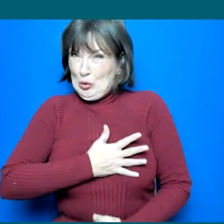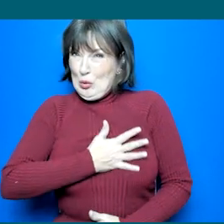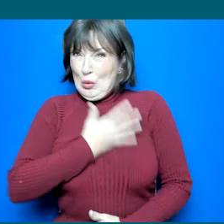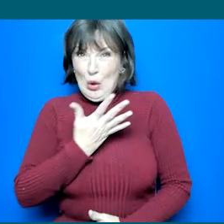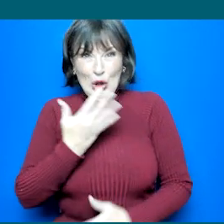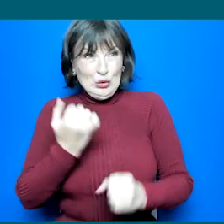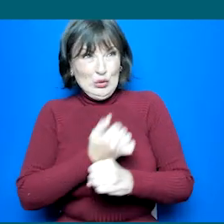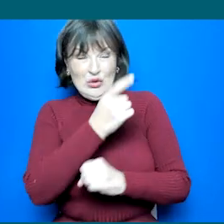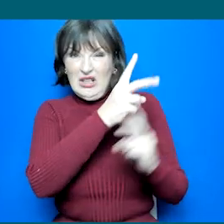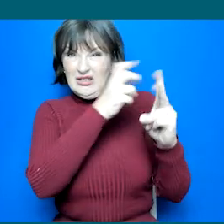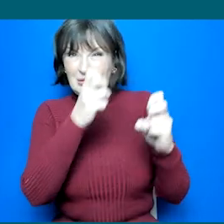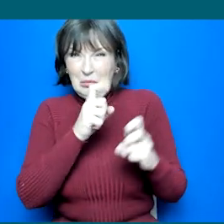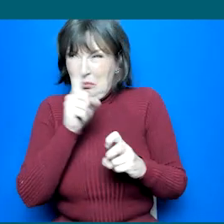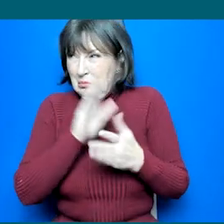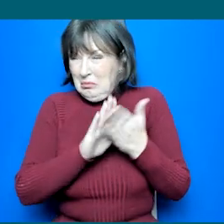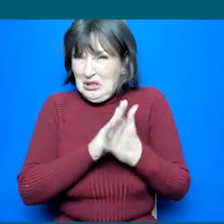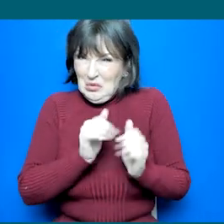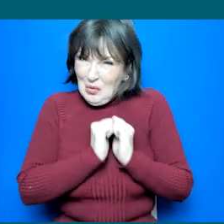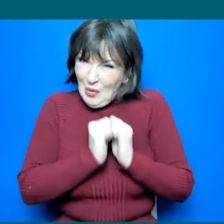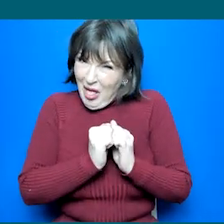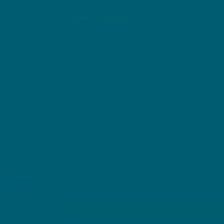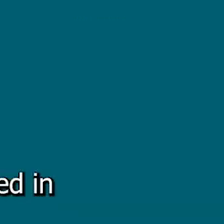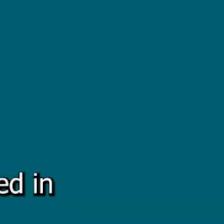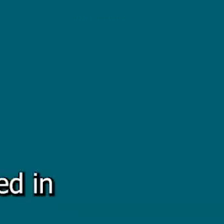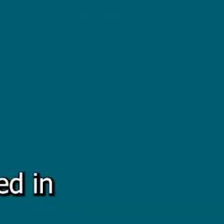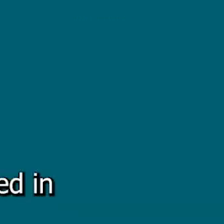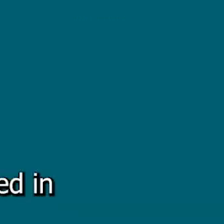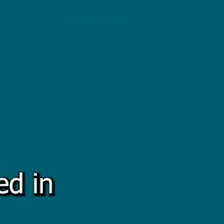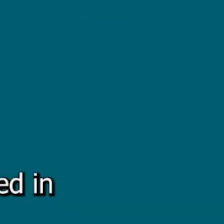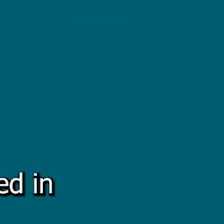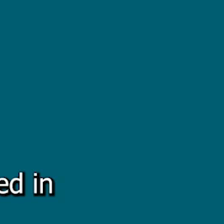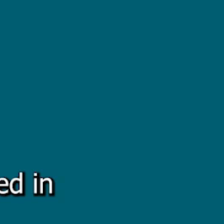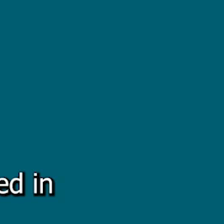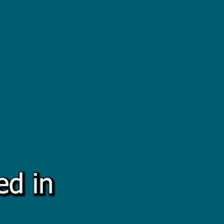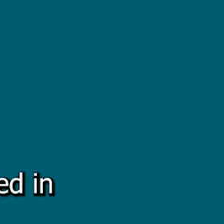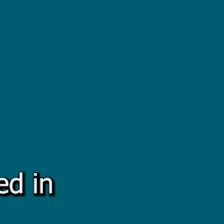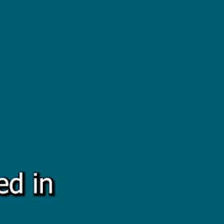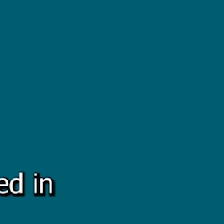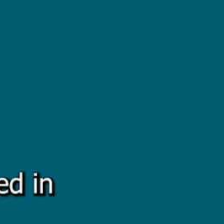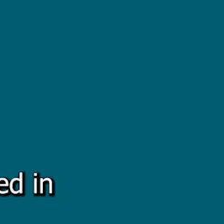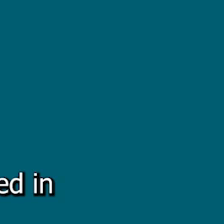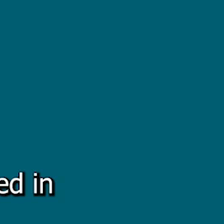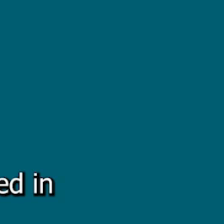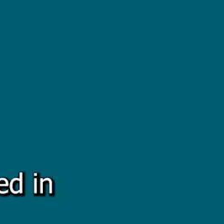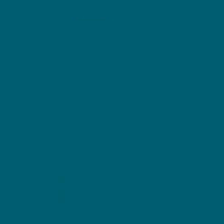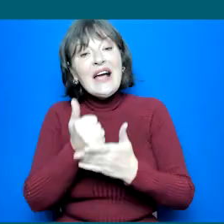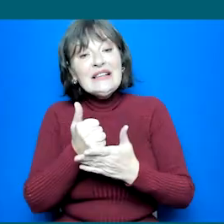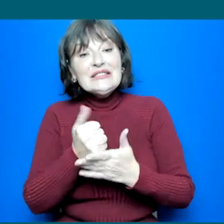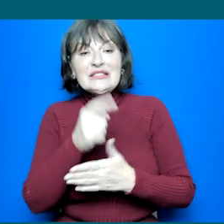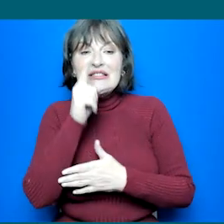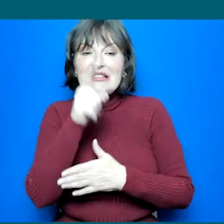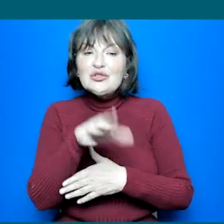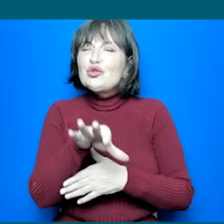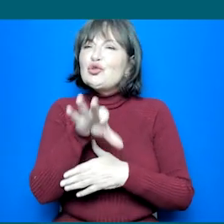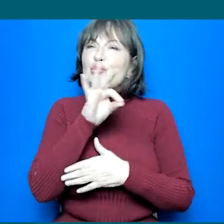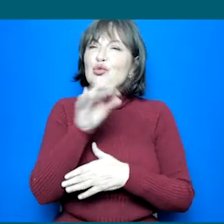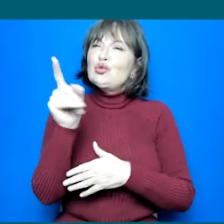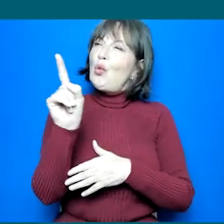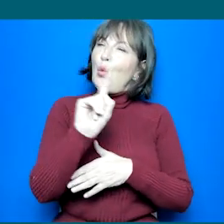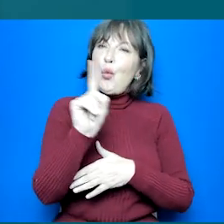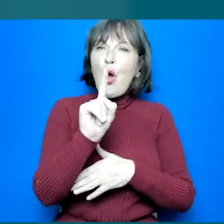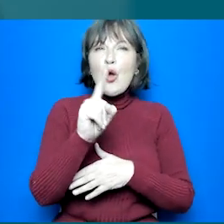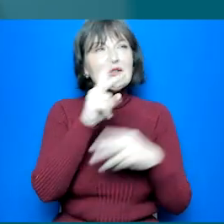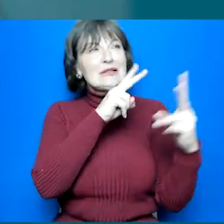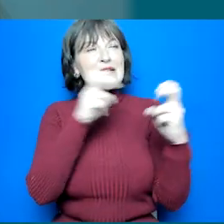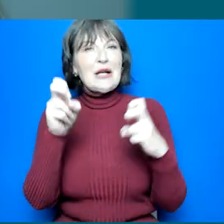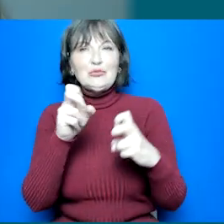yourself then the subjects you choose may not be what you want. The advice I'll give is to choose a subject that I'm interested in because it's more likely